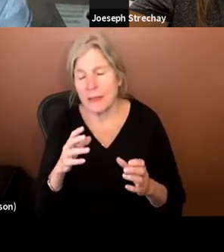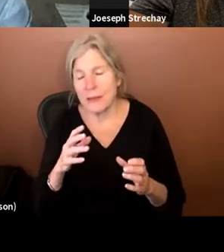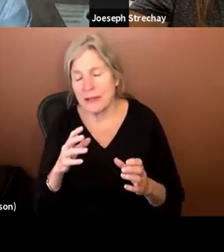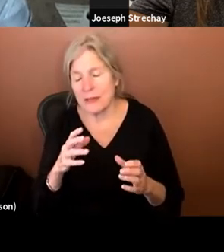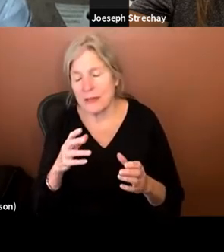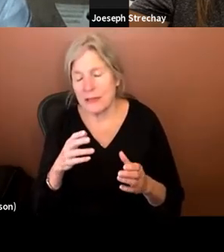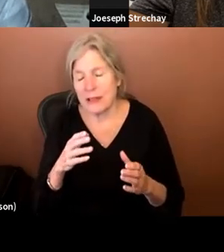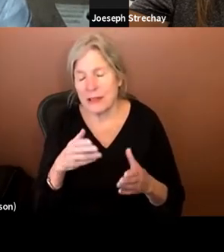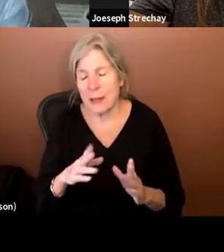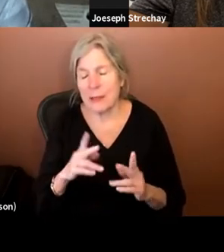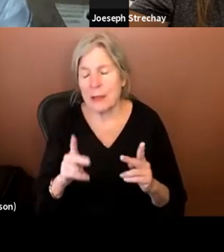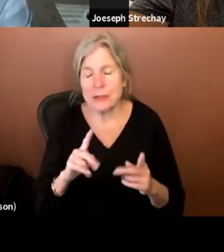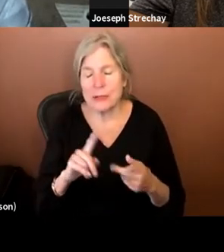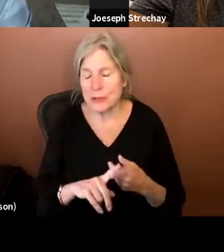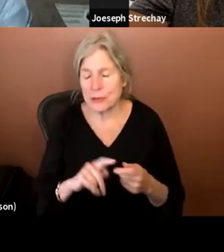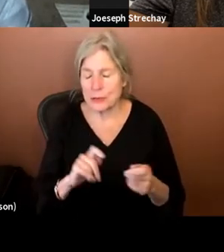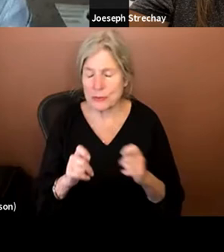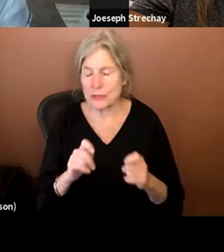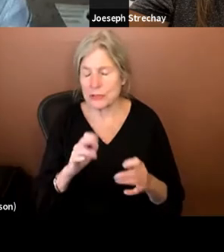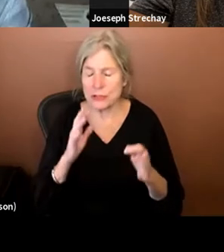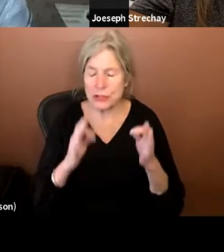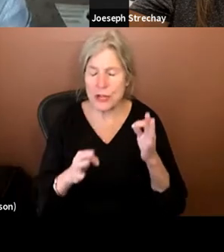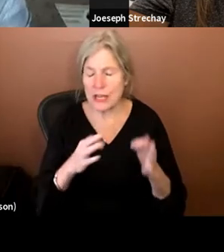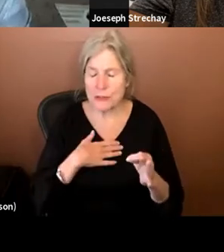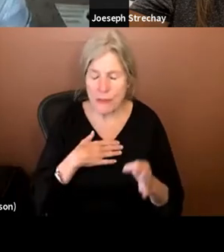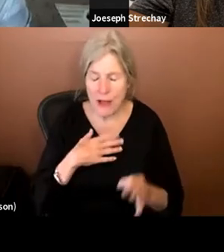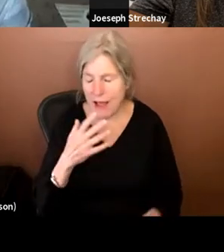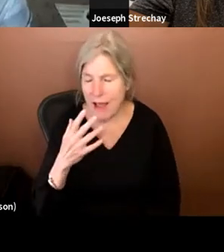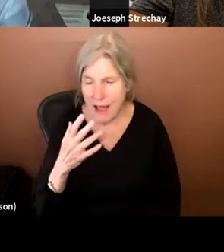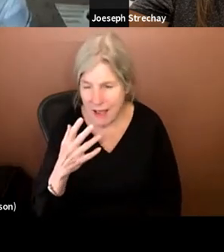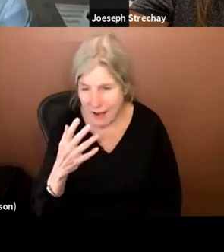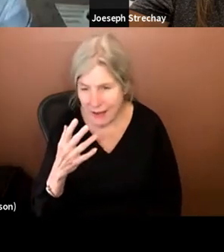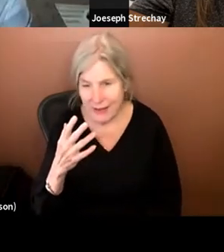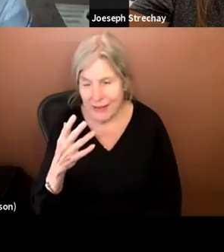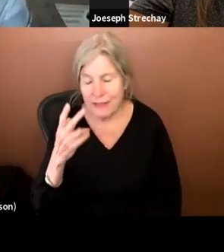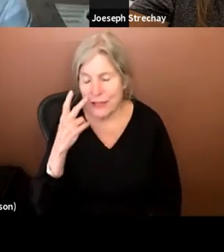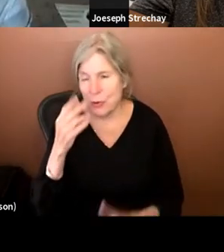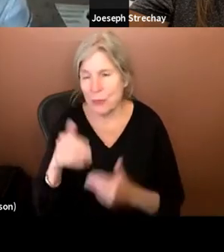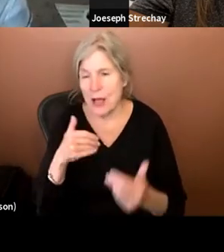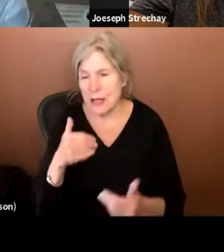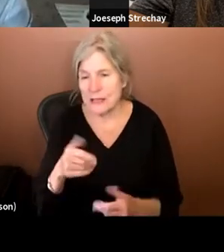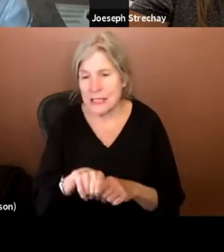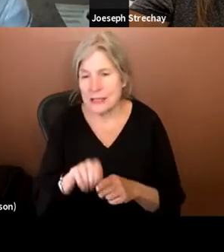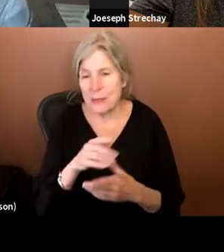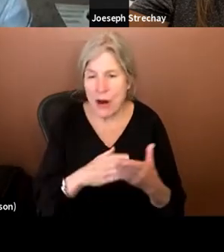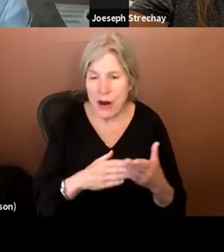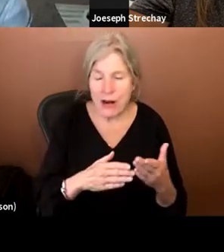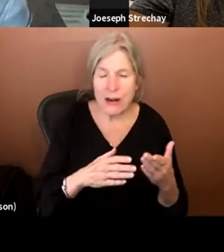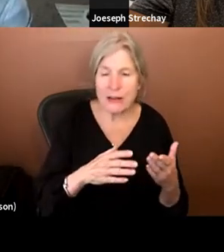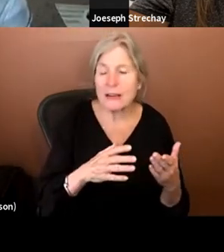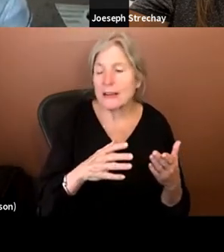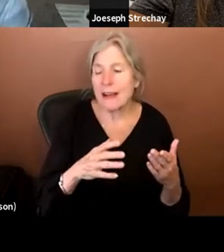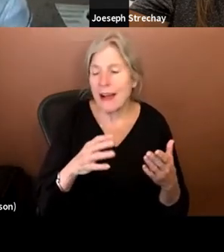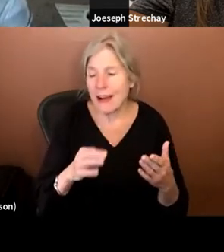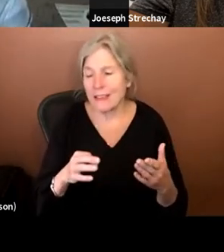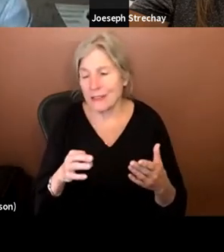adjudicate my experience of, of visual processing as a part of whether my experience is or isn't legitimate.